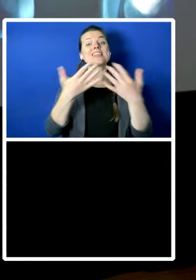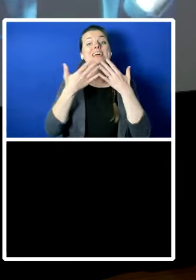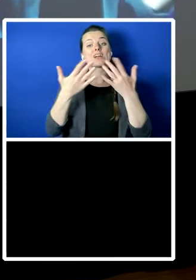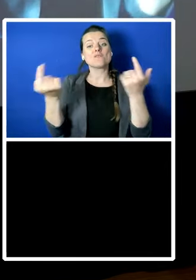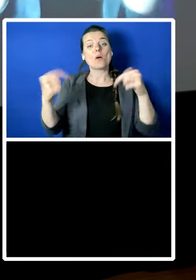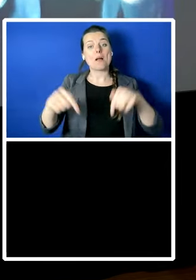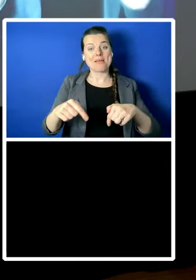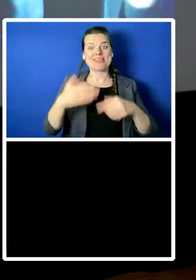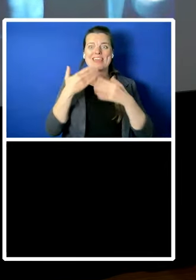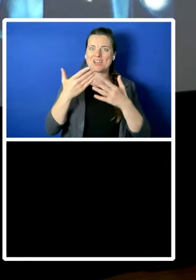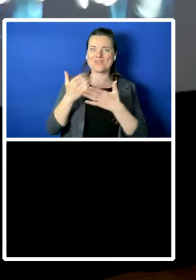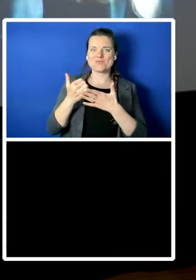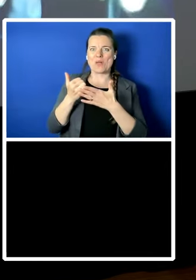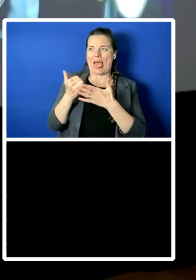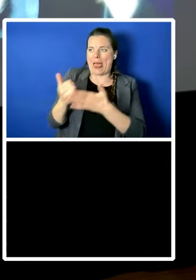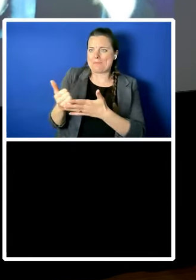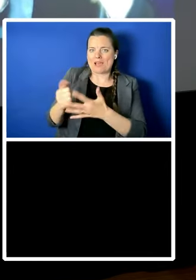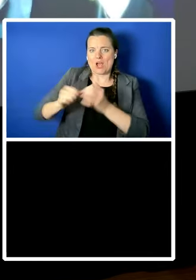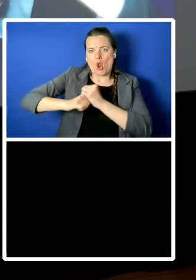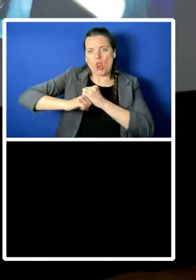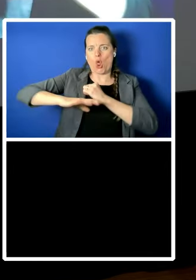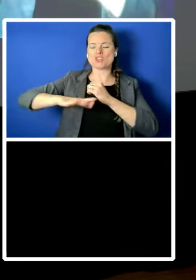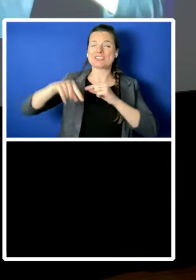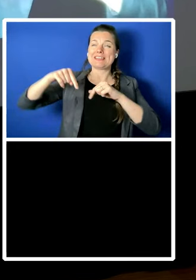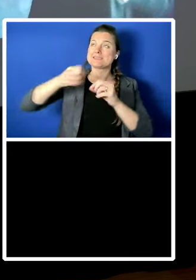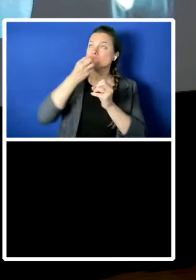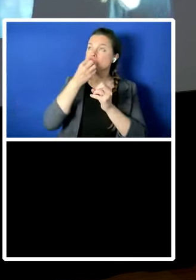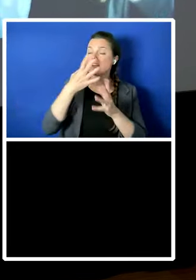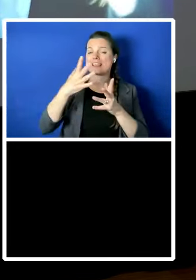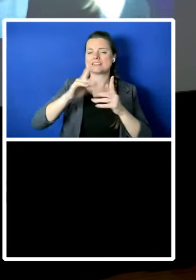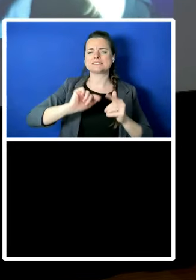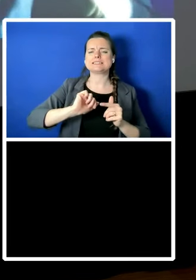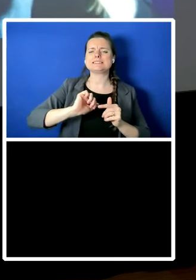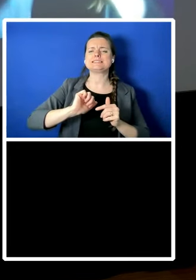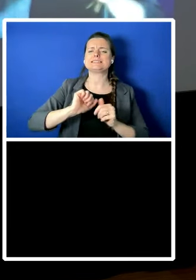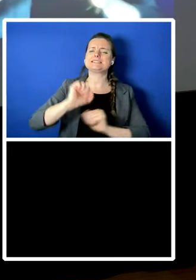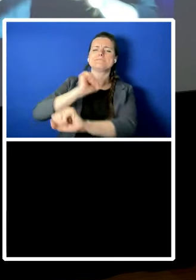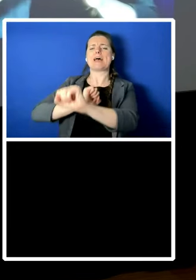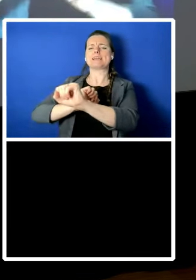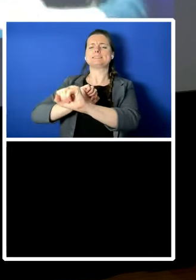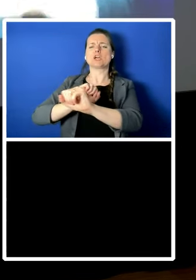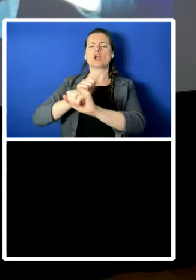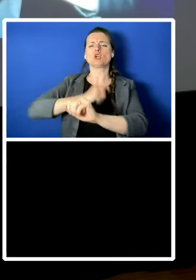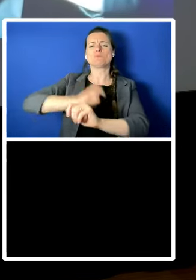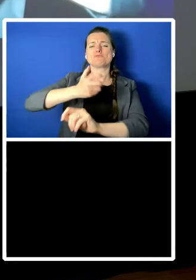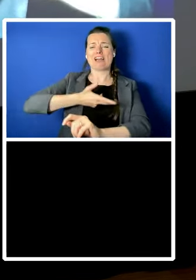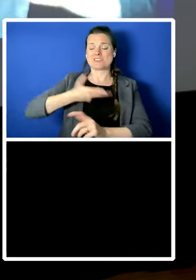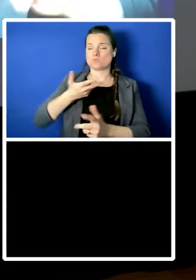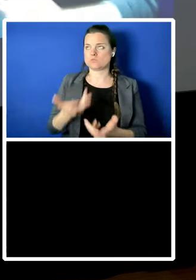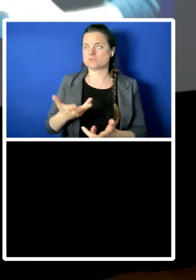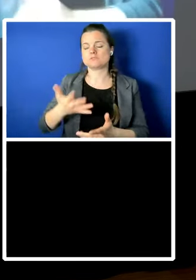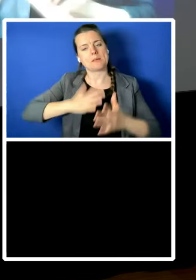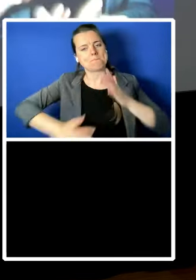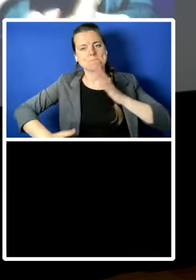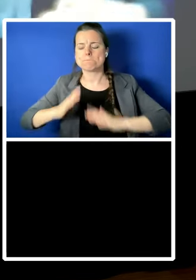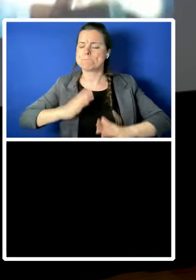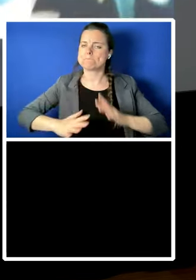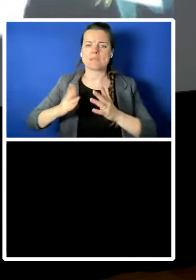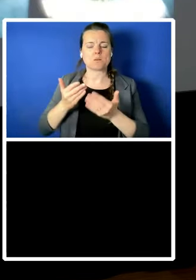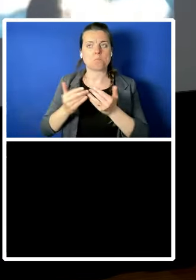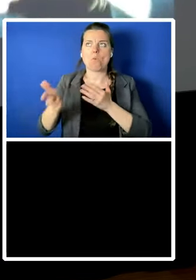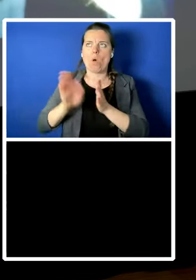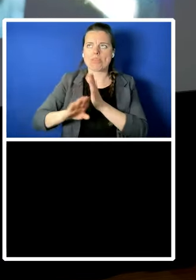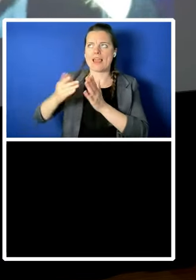launch this brilliant defense of human rights which is more necessary than ever thank you so much honor gatey for